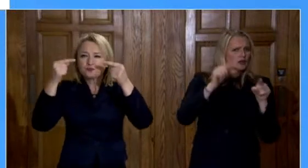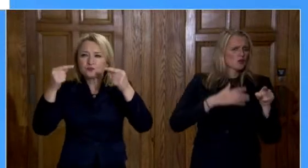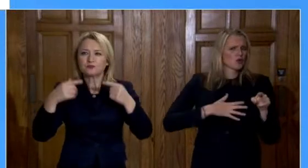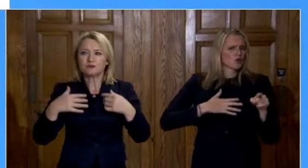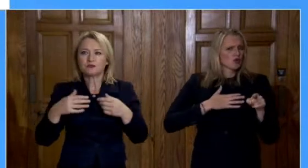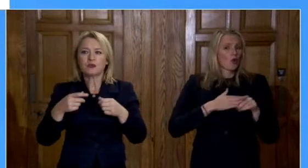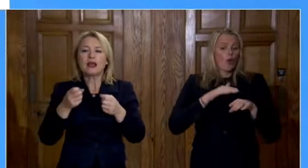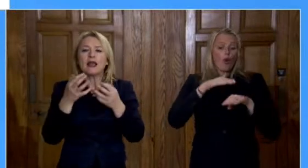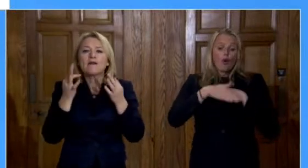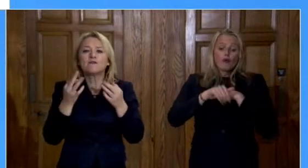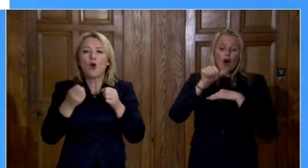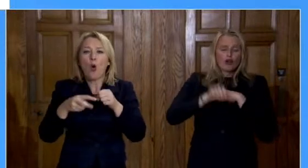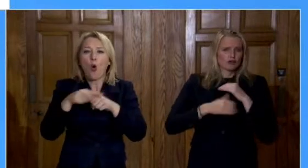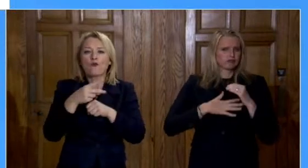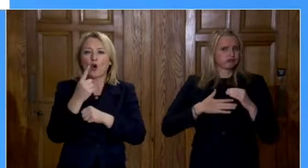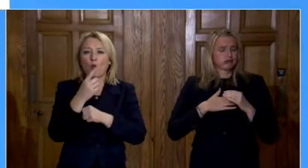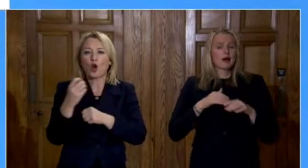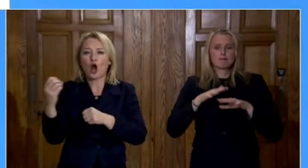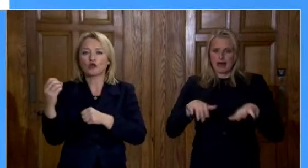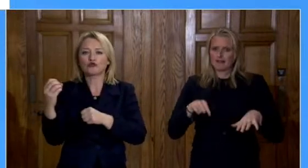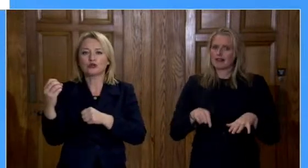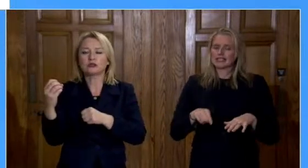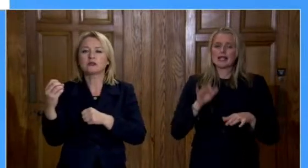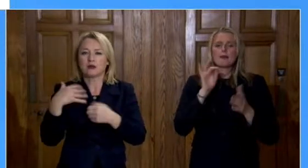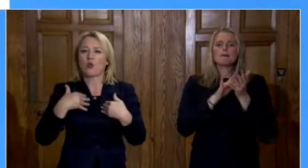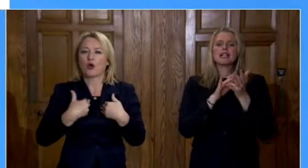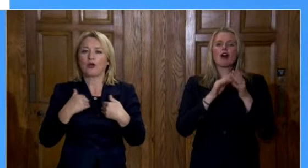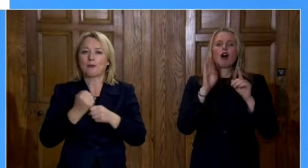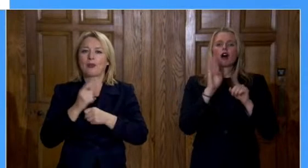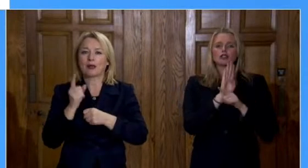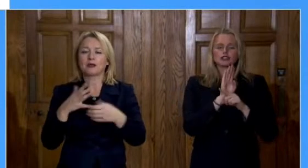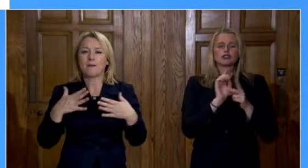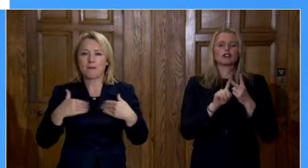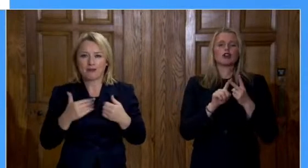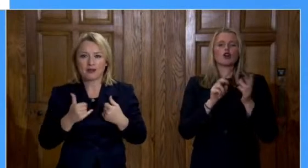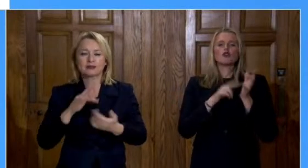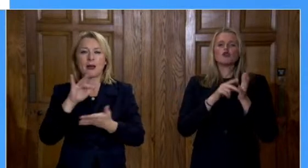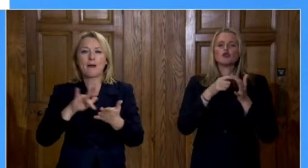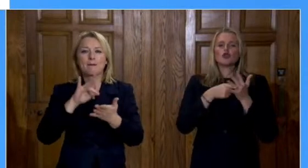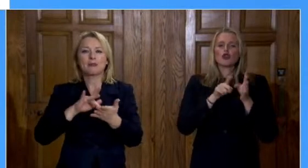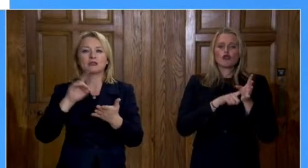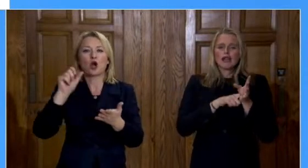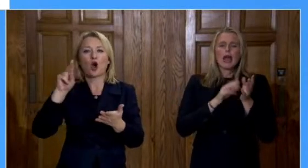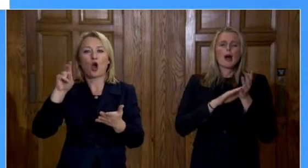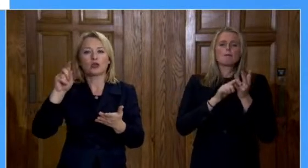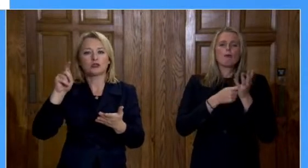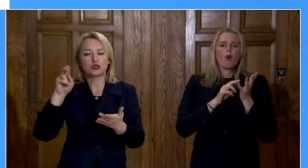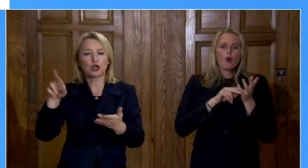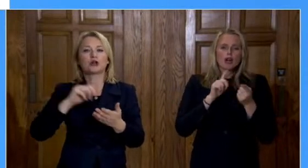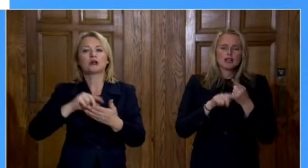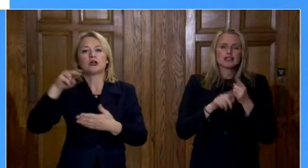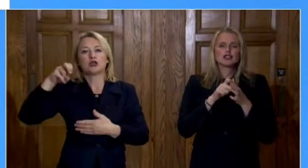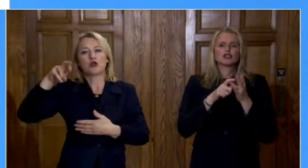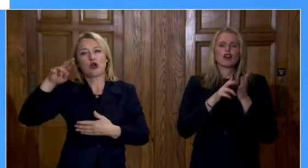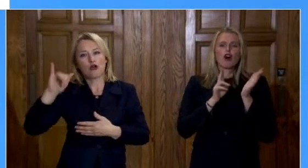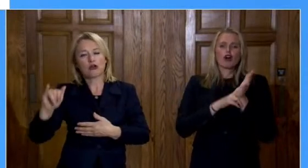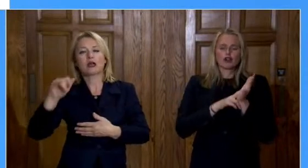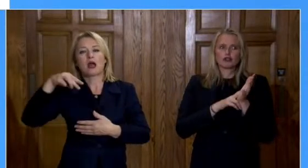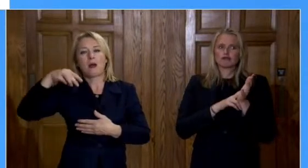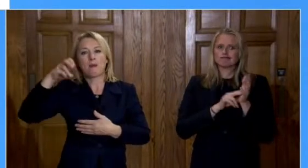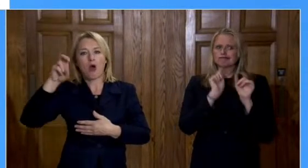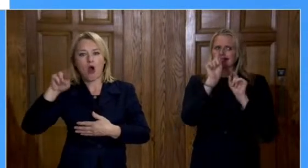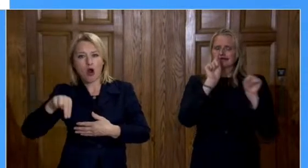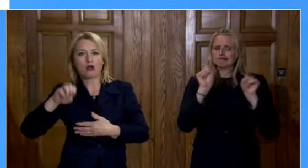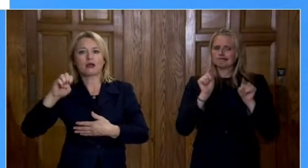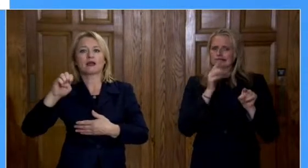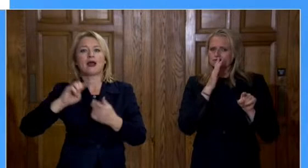100. Belfast, Mid-Ulster, Newry, Morne and Downe. But the virus continues to be